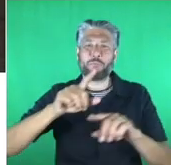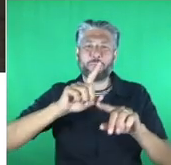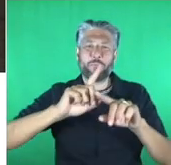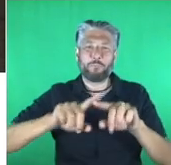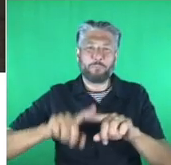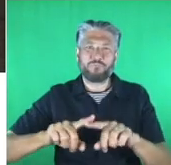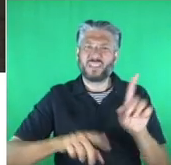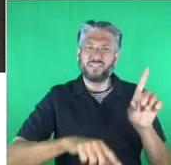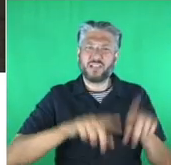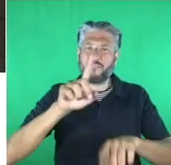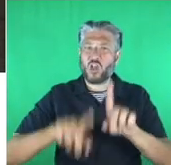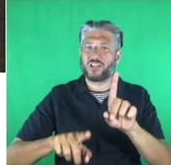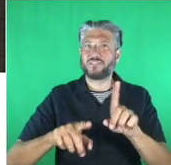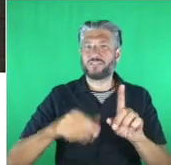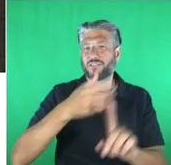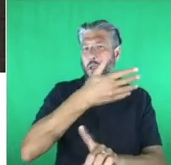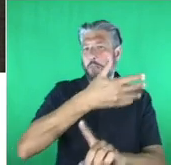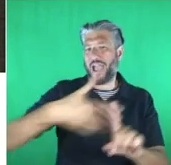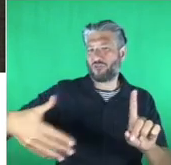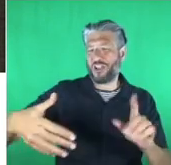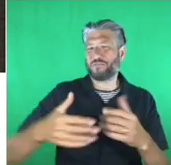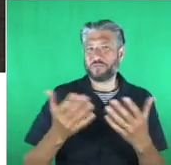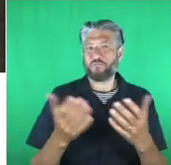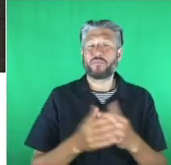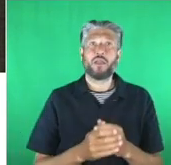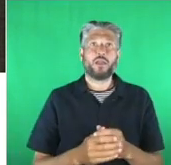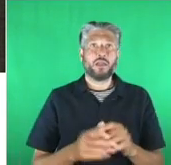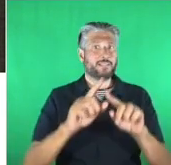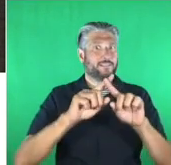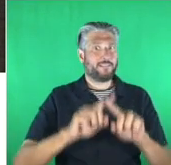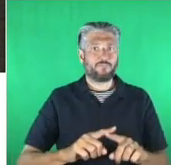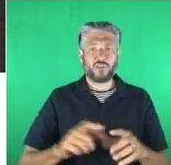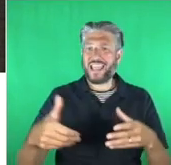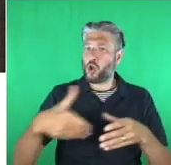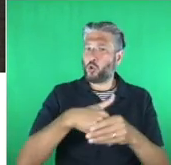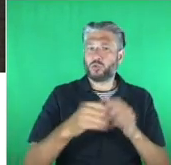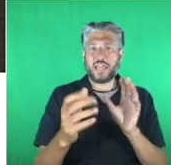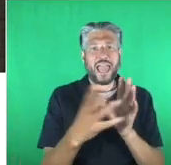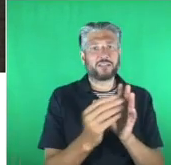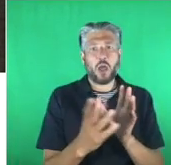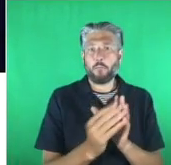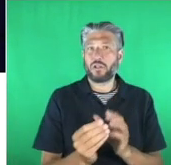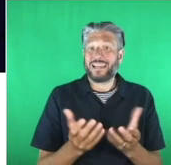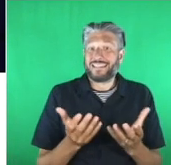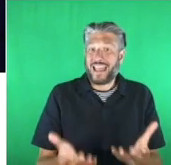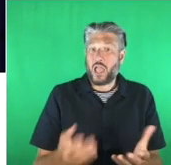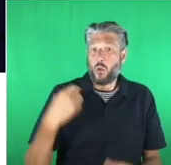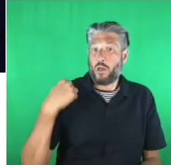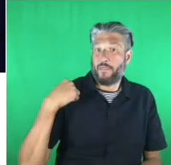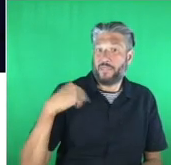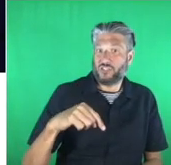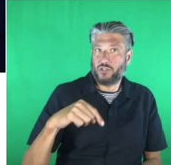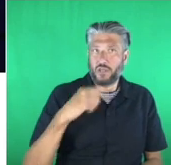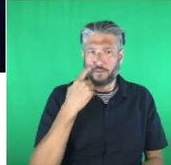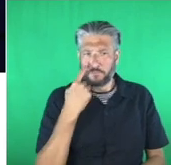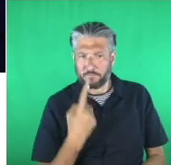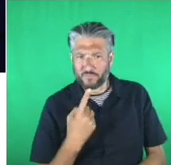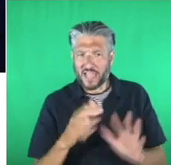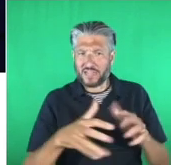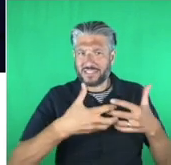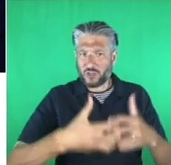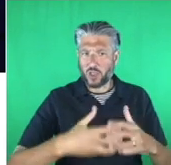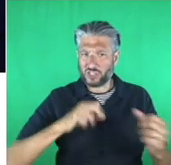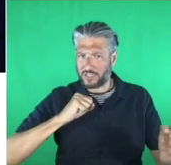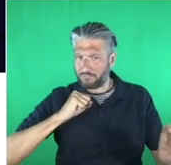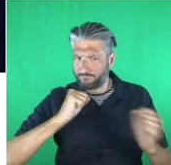So, we've had examples of inclusion. This year we've looked primarily at the ways in which technology can transform the workplace. Well, I'm excited to